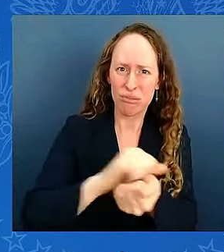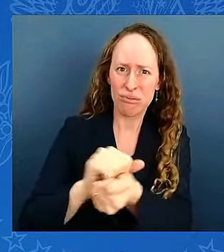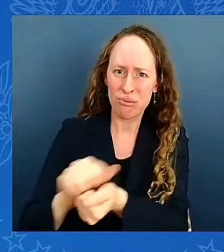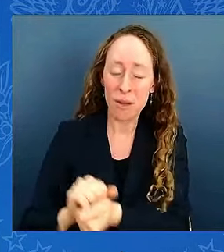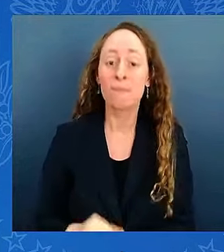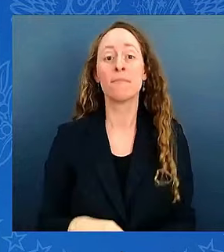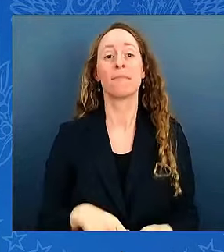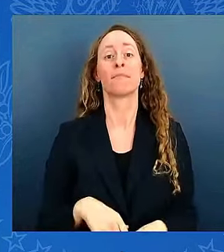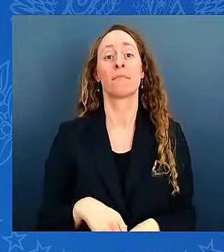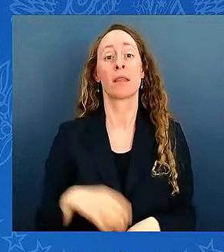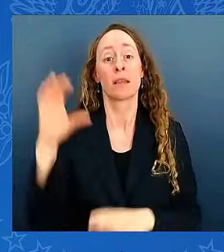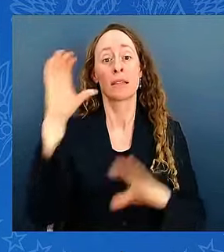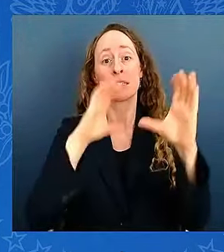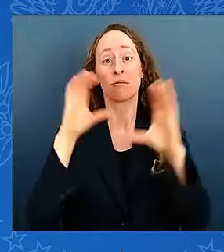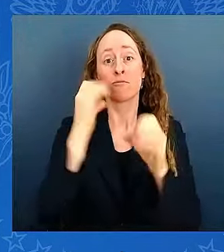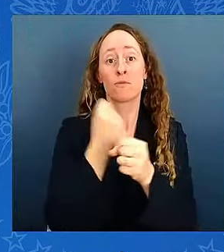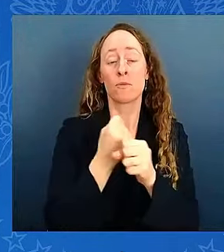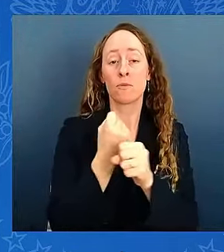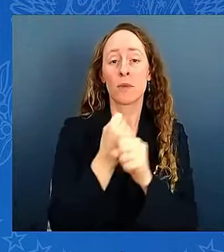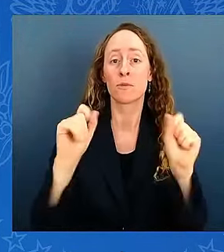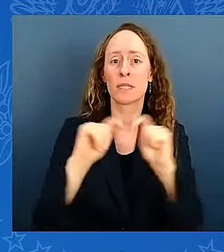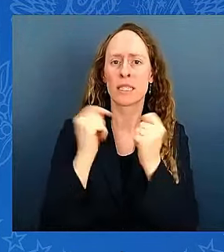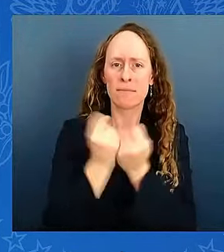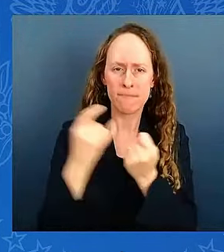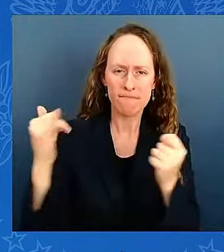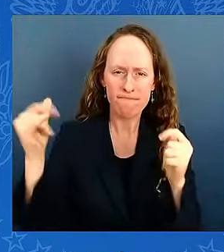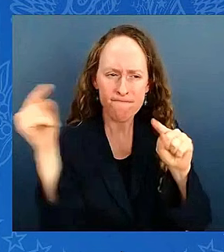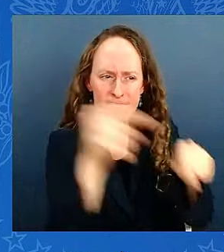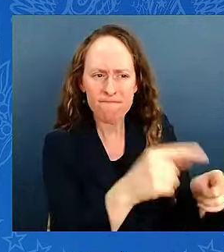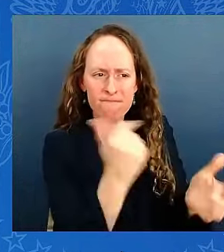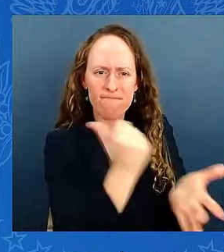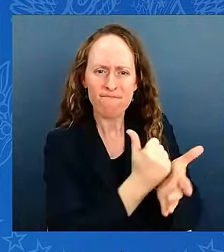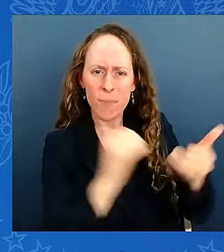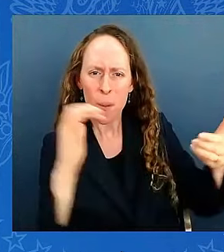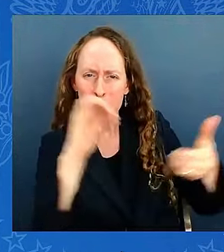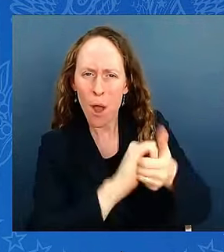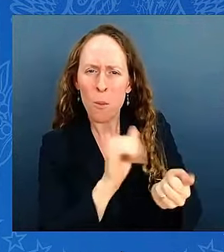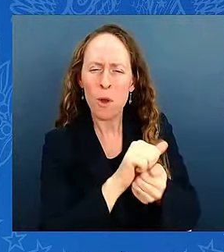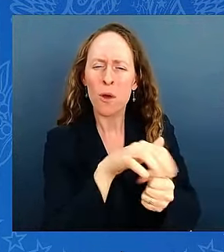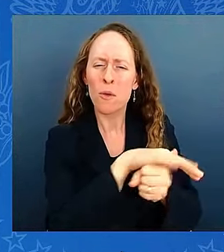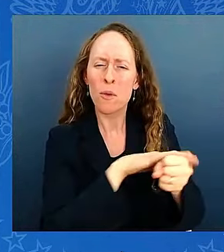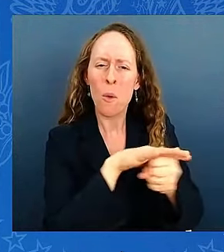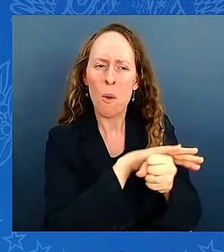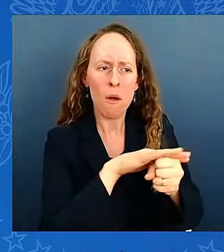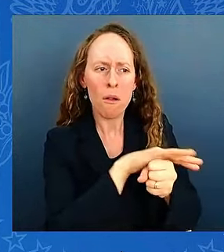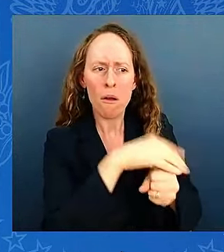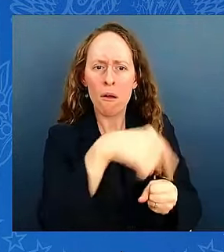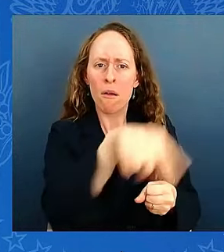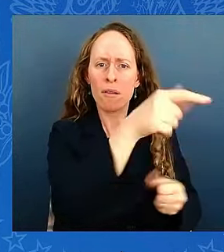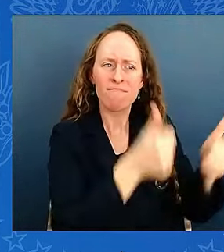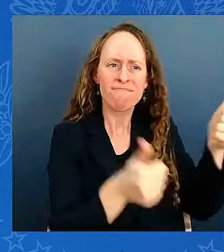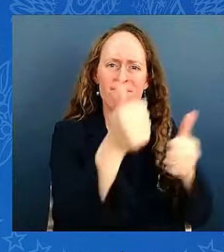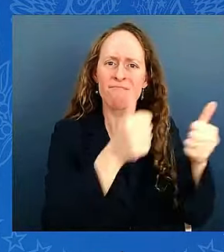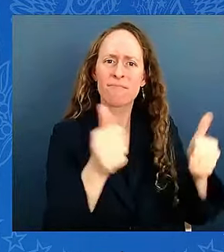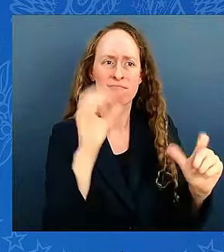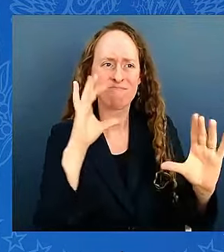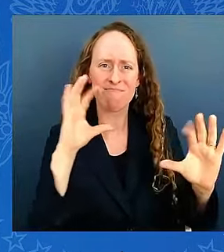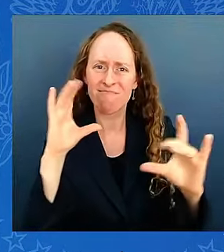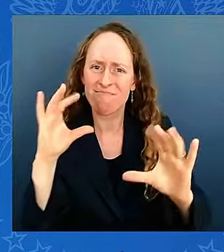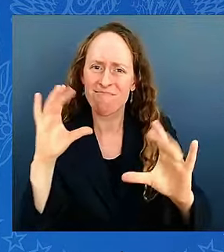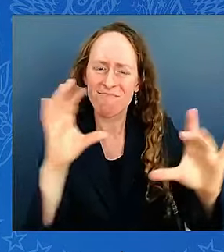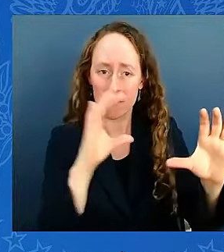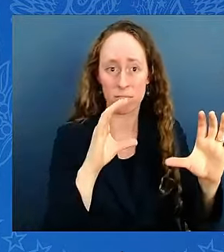very treacherous conditions to find those who are missing. And they'll not rest until everyone's accounted for. I want to thank